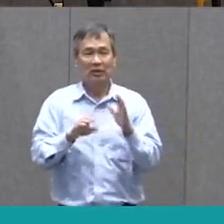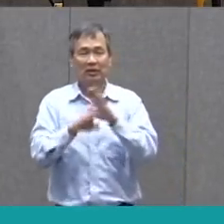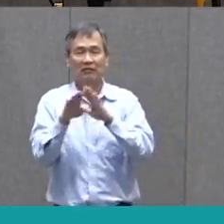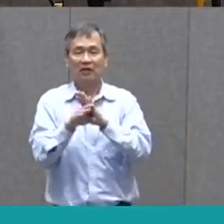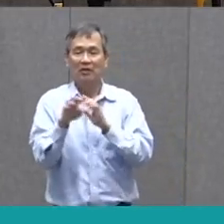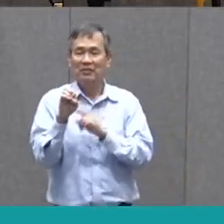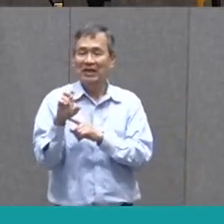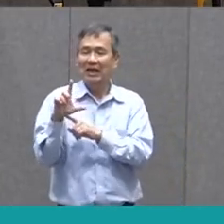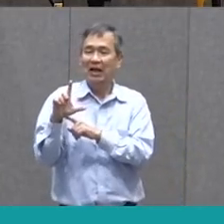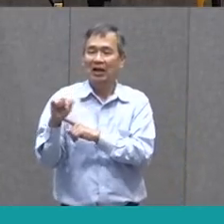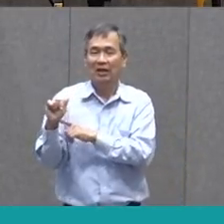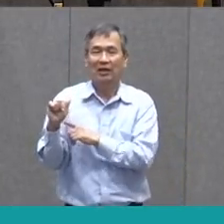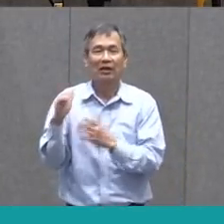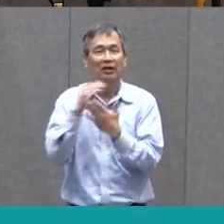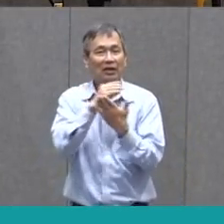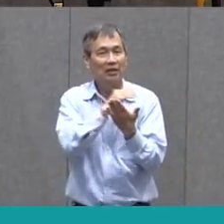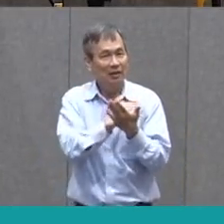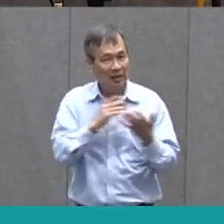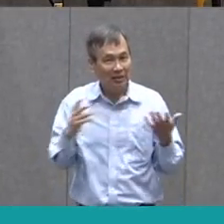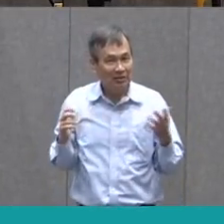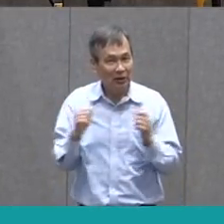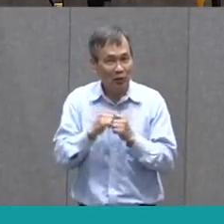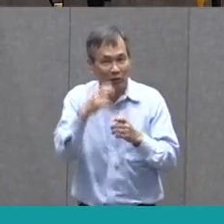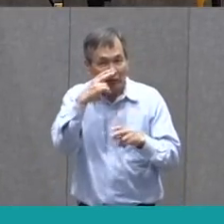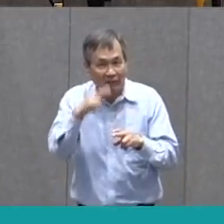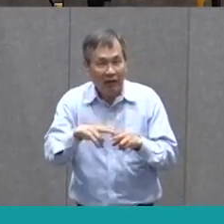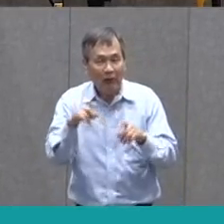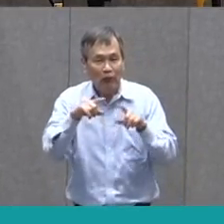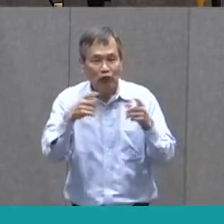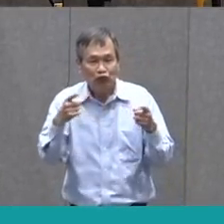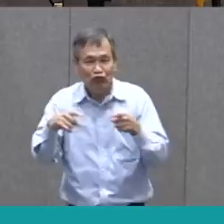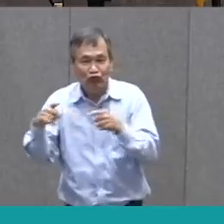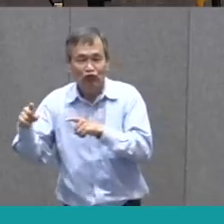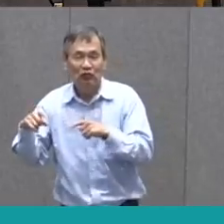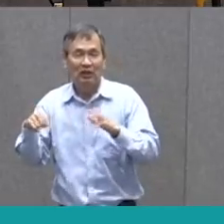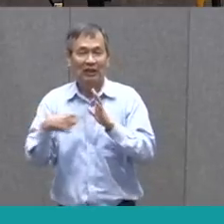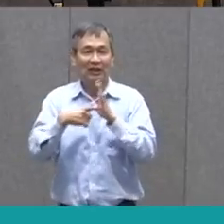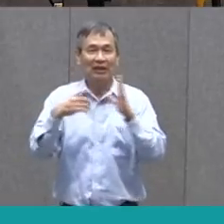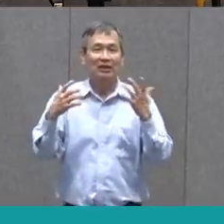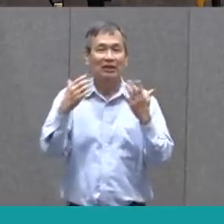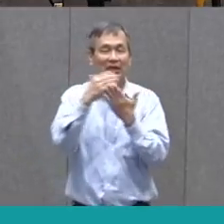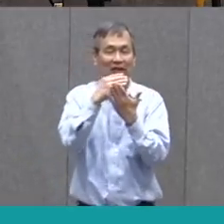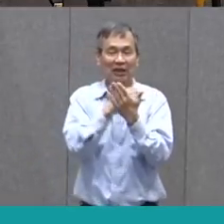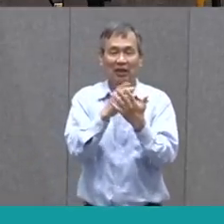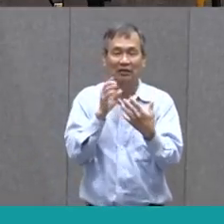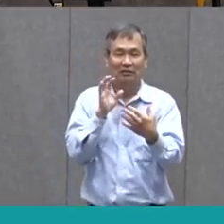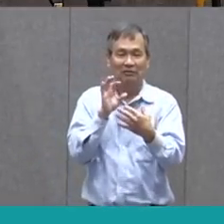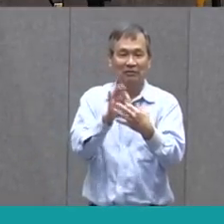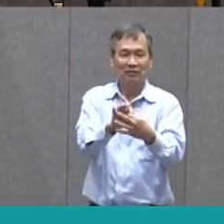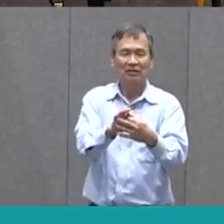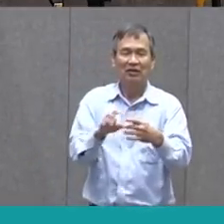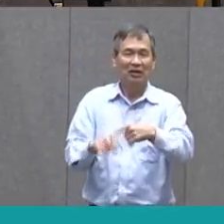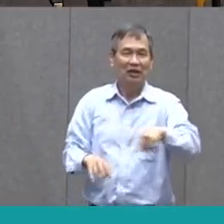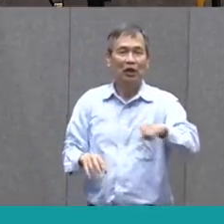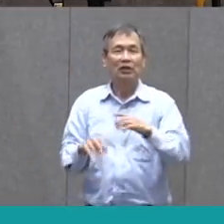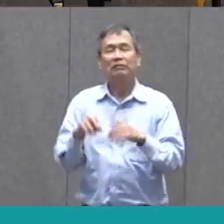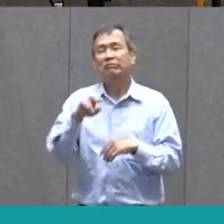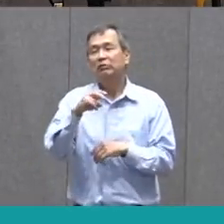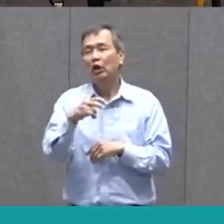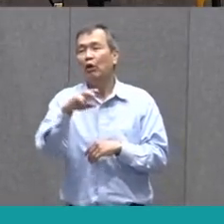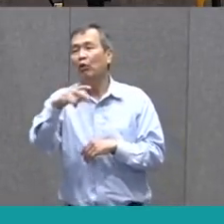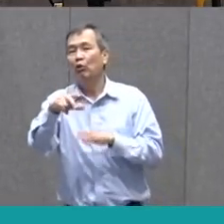for you with a couple of different fun activities. This lesson is geared for second and third grade students,